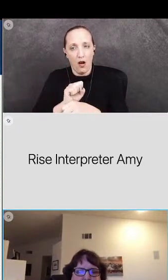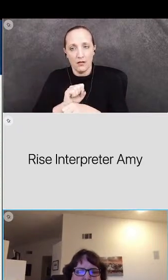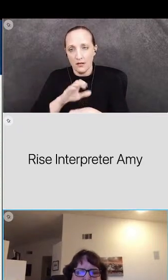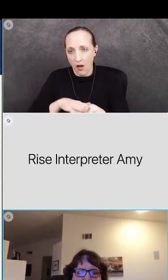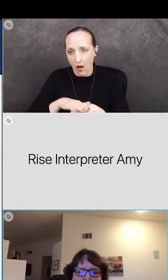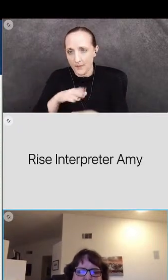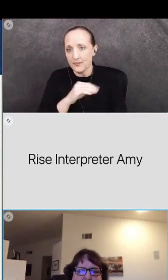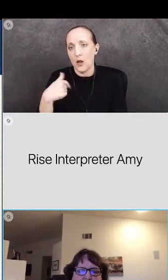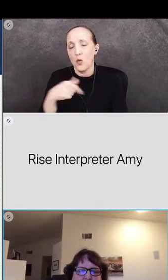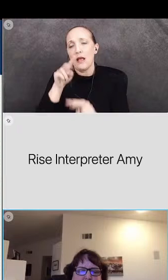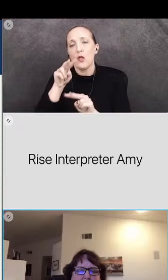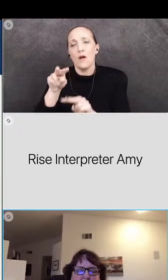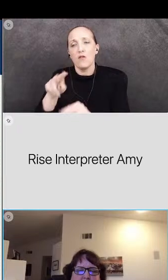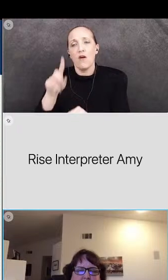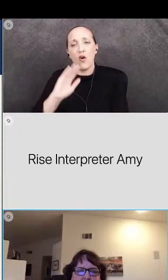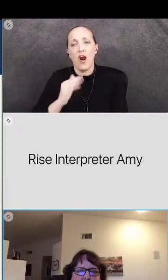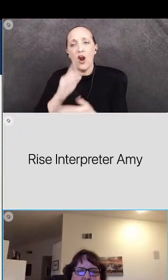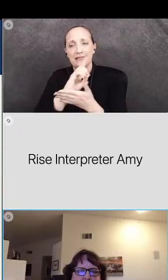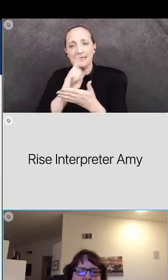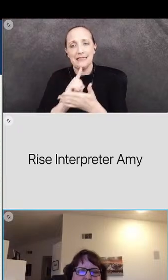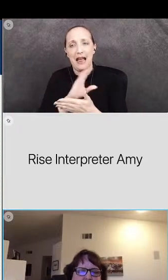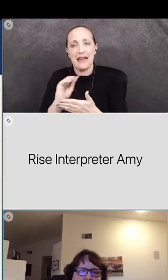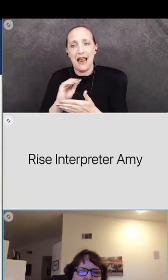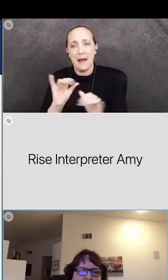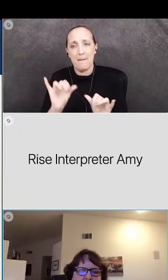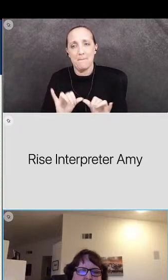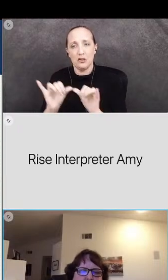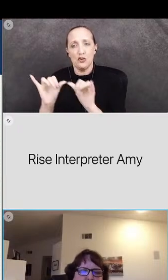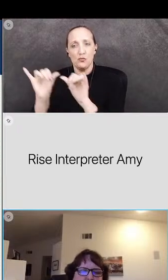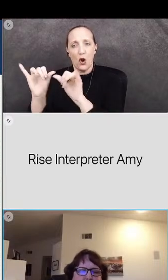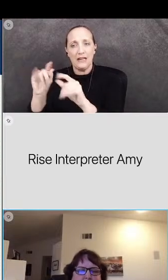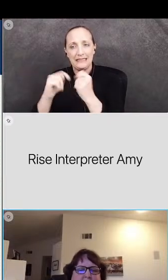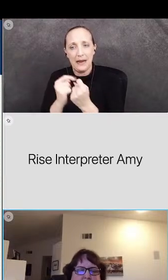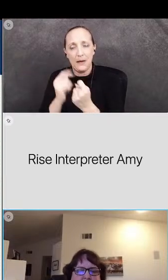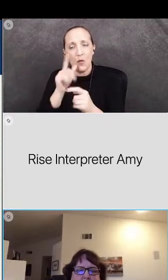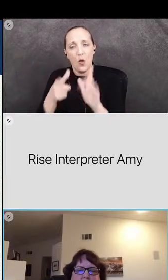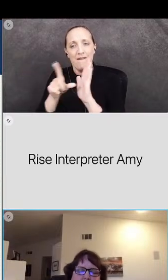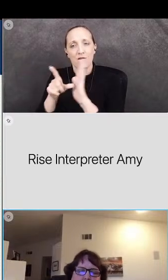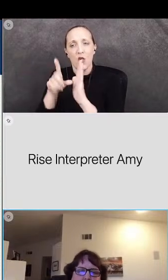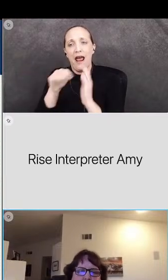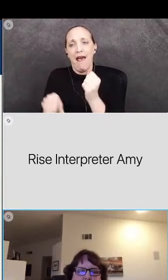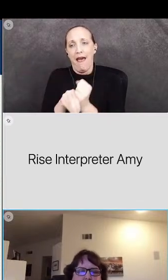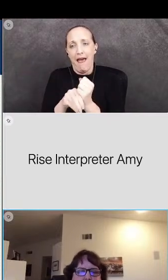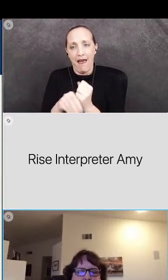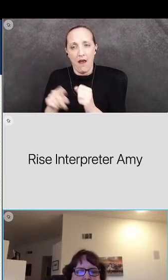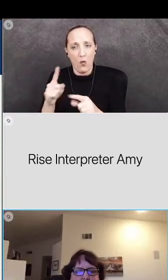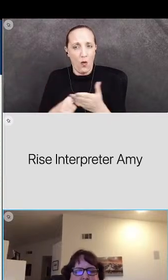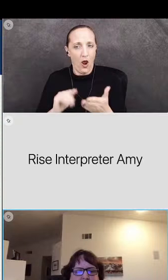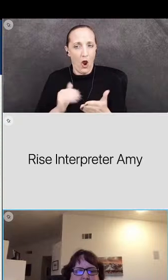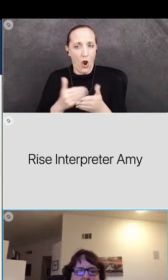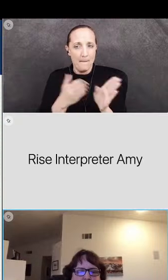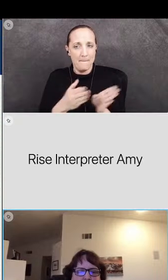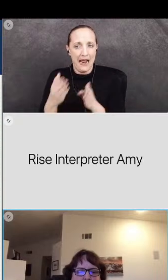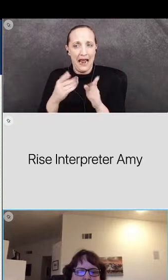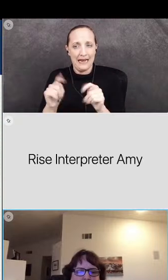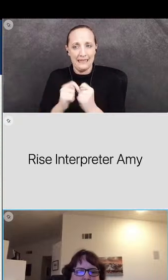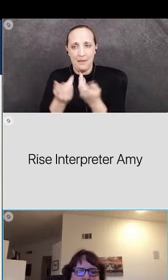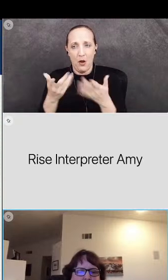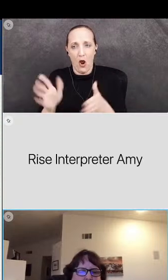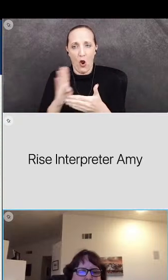that our design and benchmarking teams are are doing to review and add to what our planning team has done